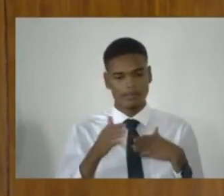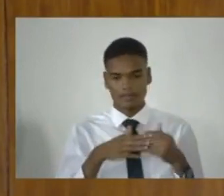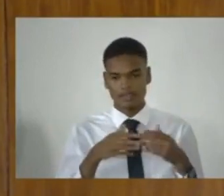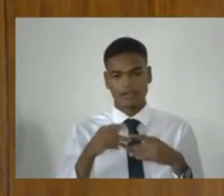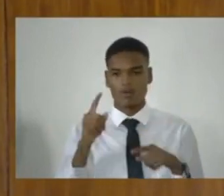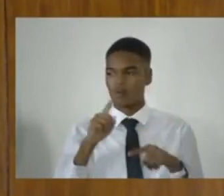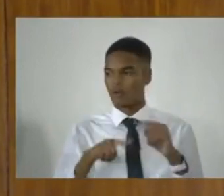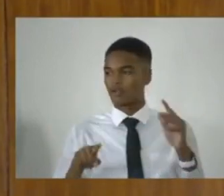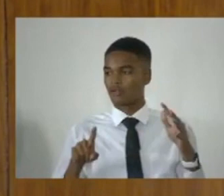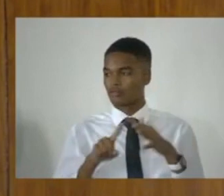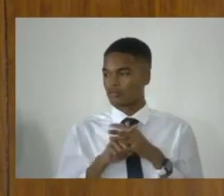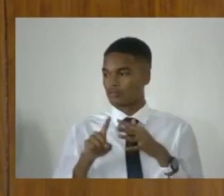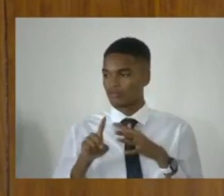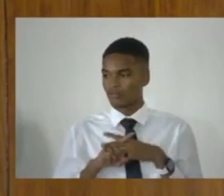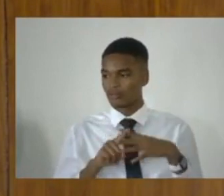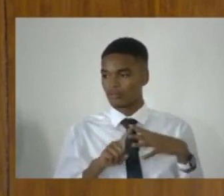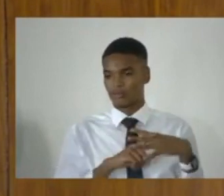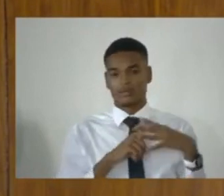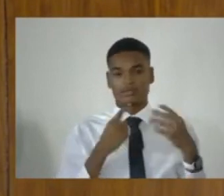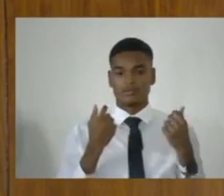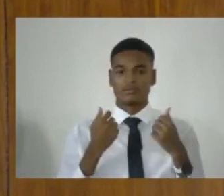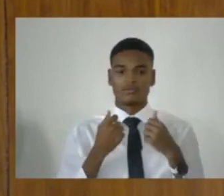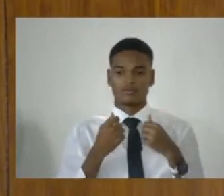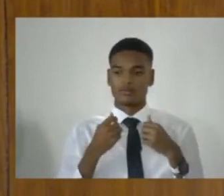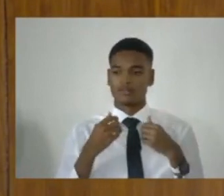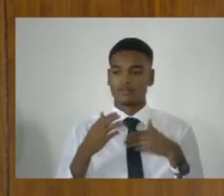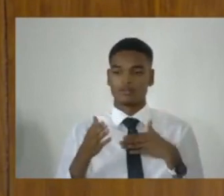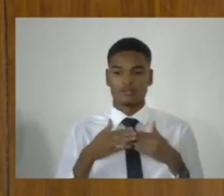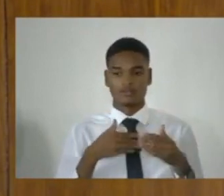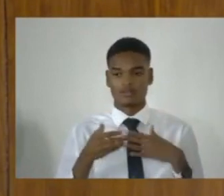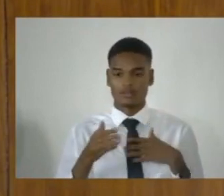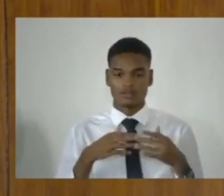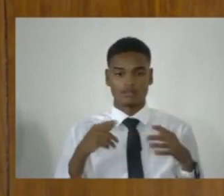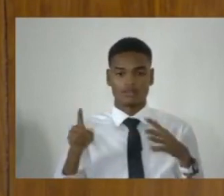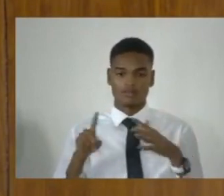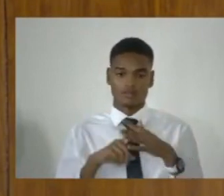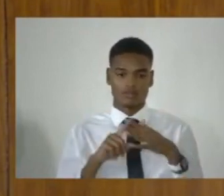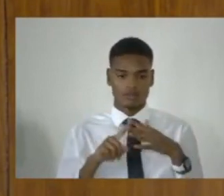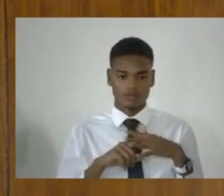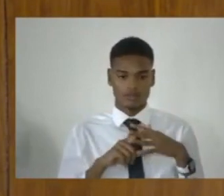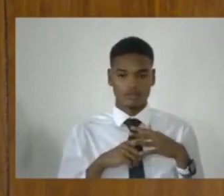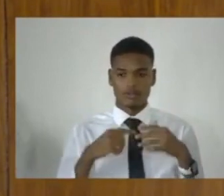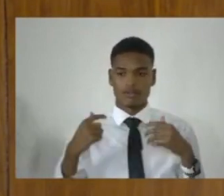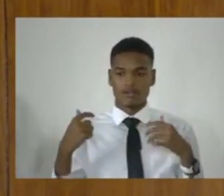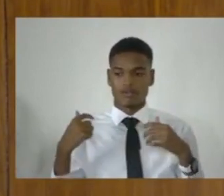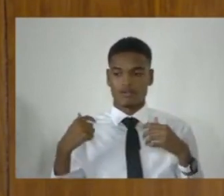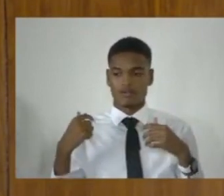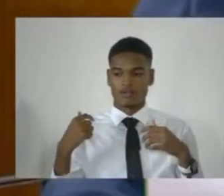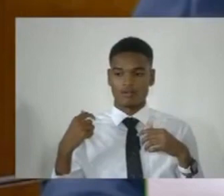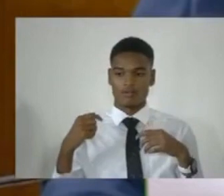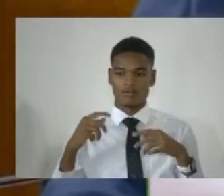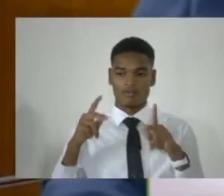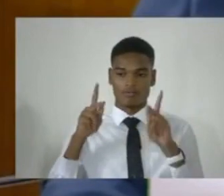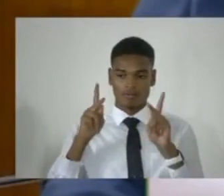in which a person